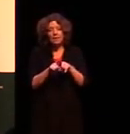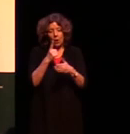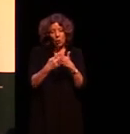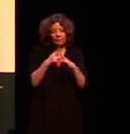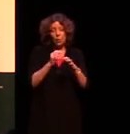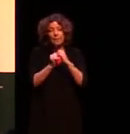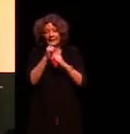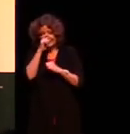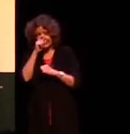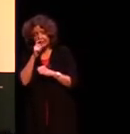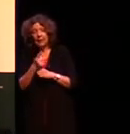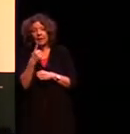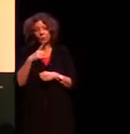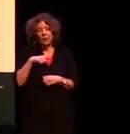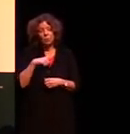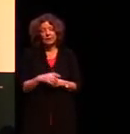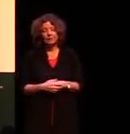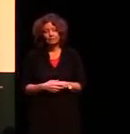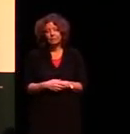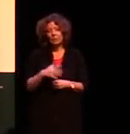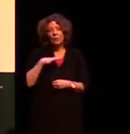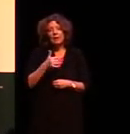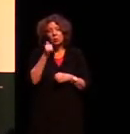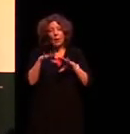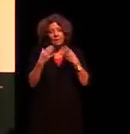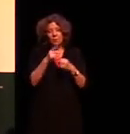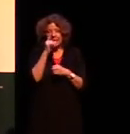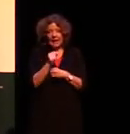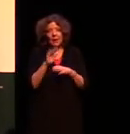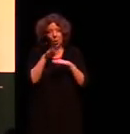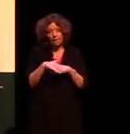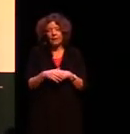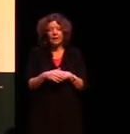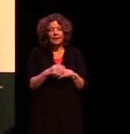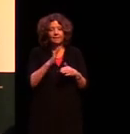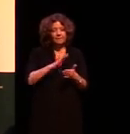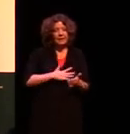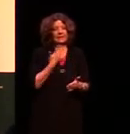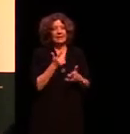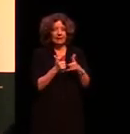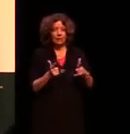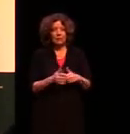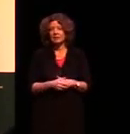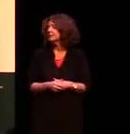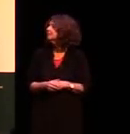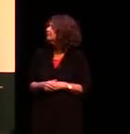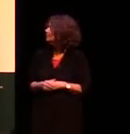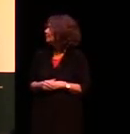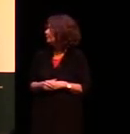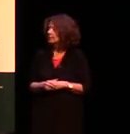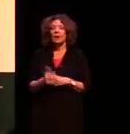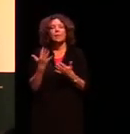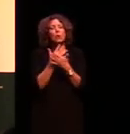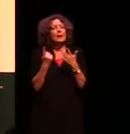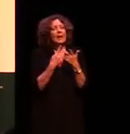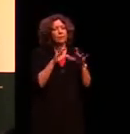just one little reason why we need to know everything we can about these fascinating languages there